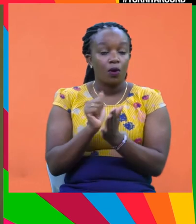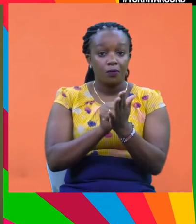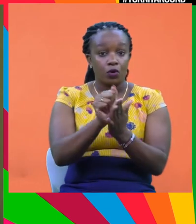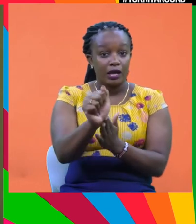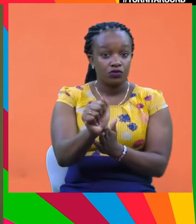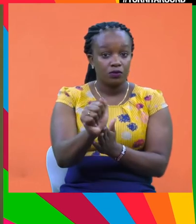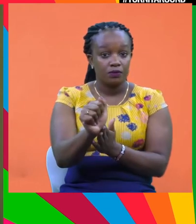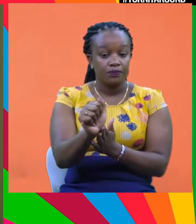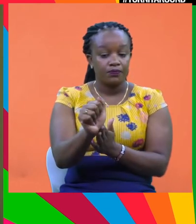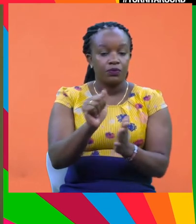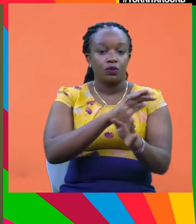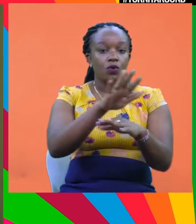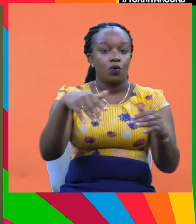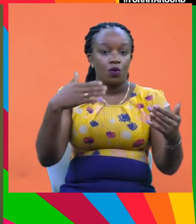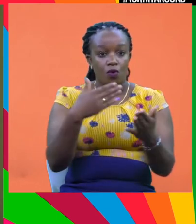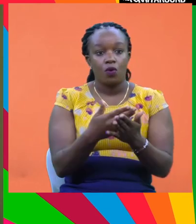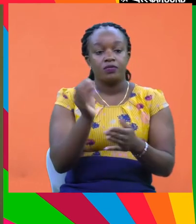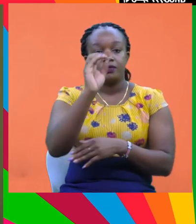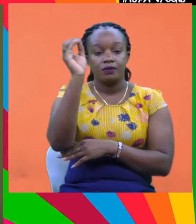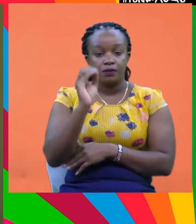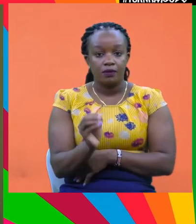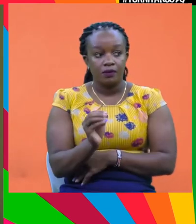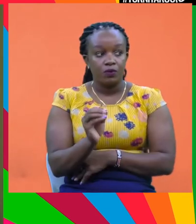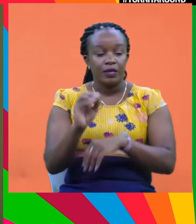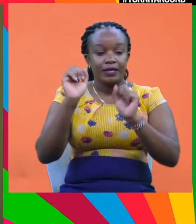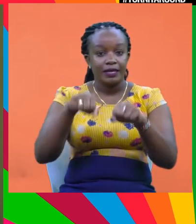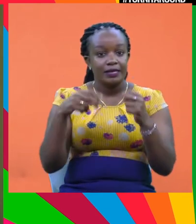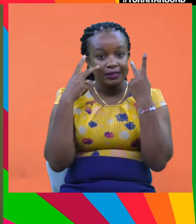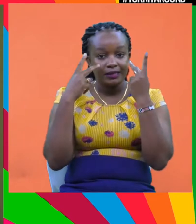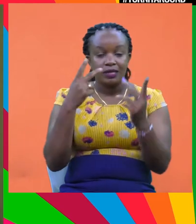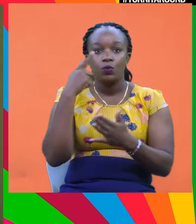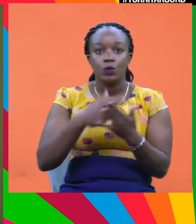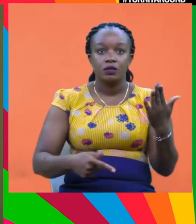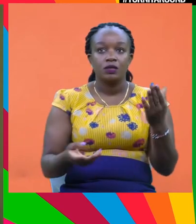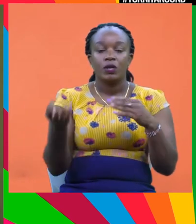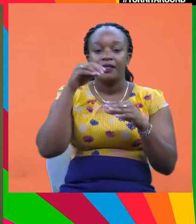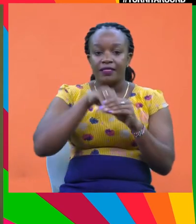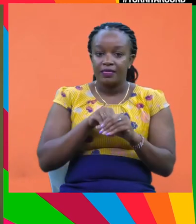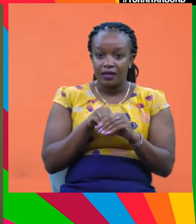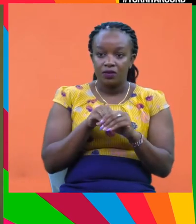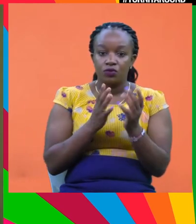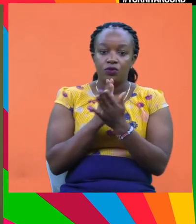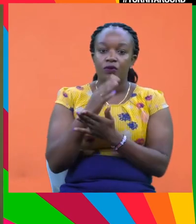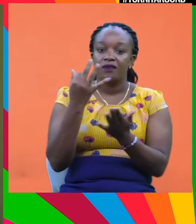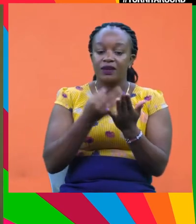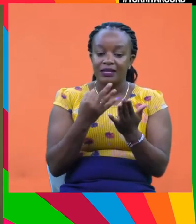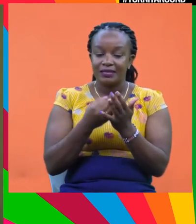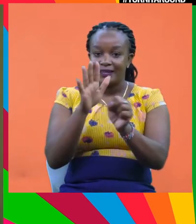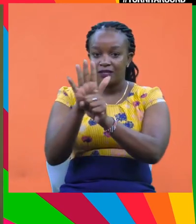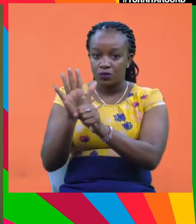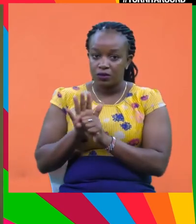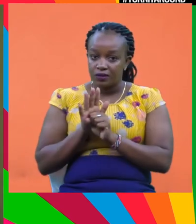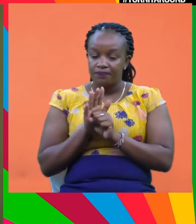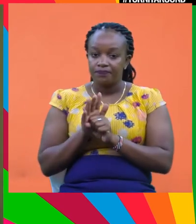and production. And this actually is 6.5% of global GDP. So you can see it is within reach, although the financing needs are large.